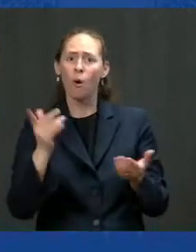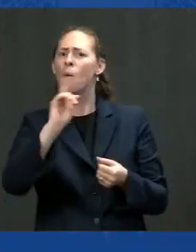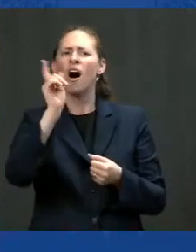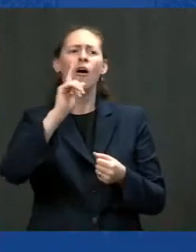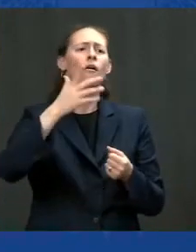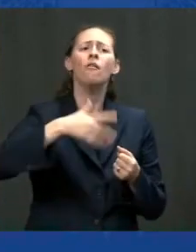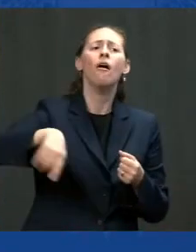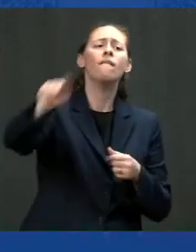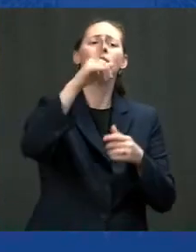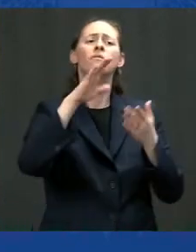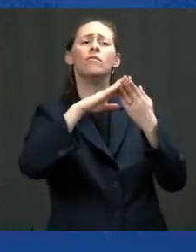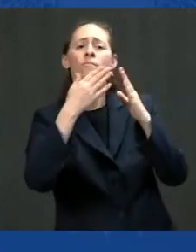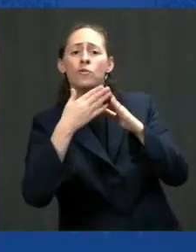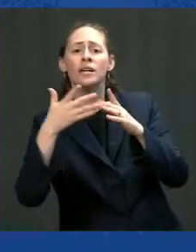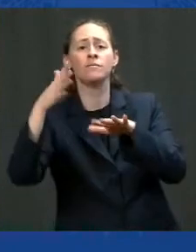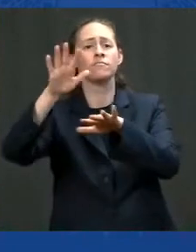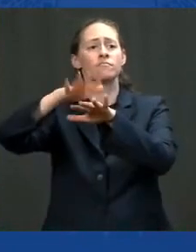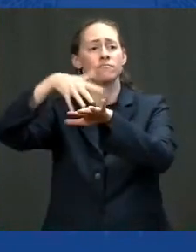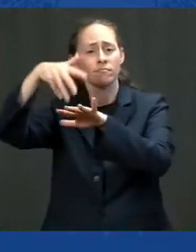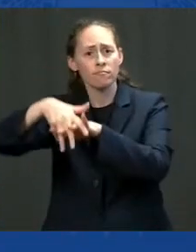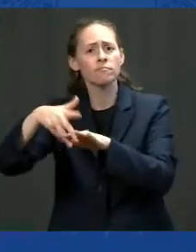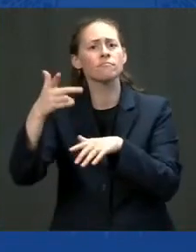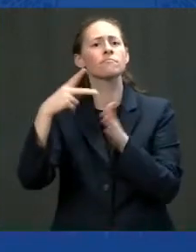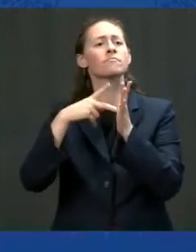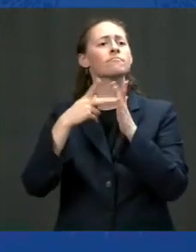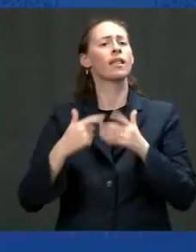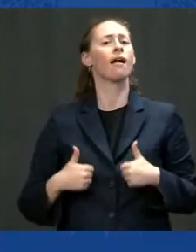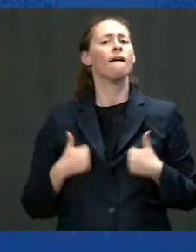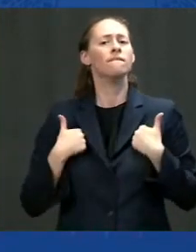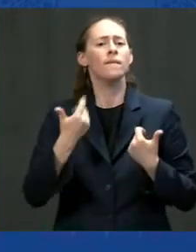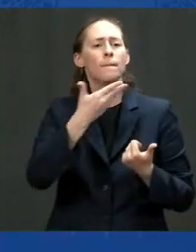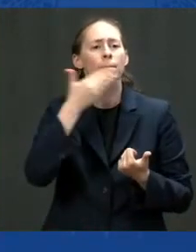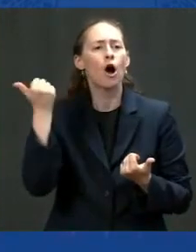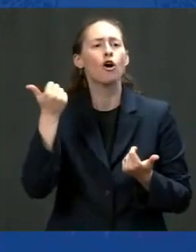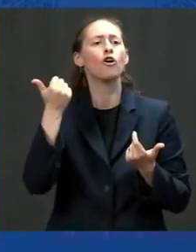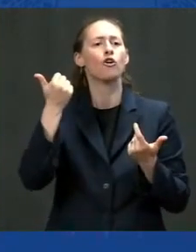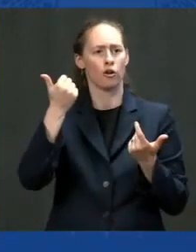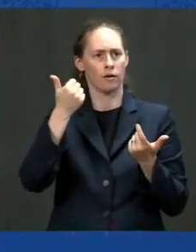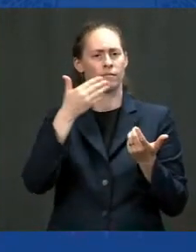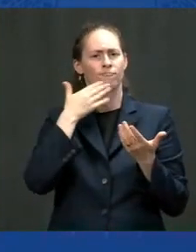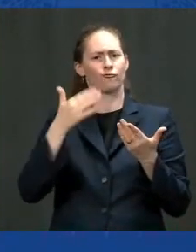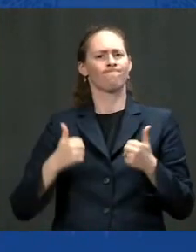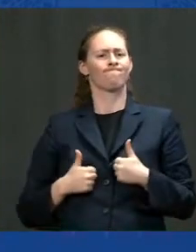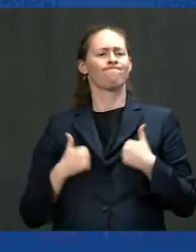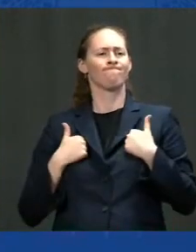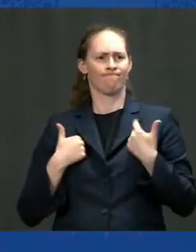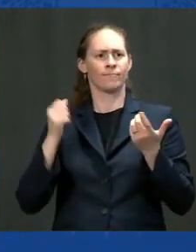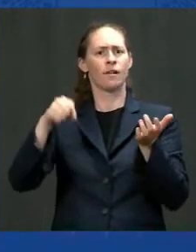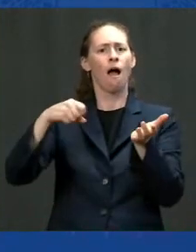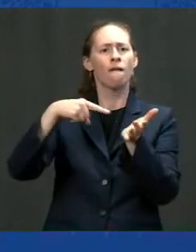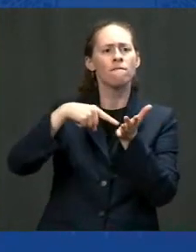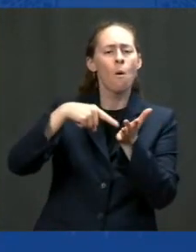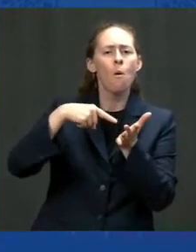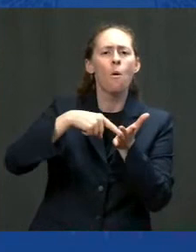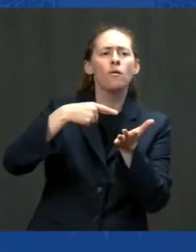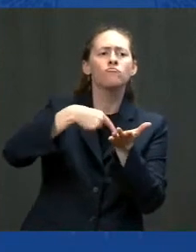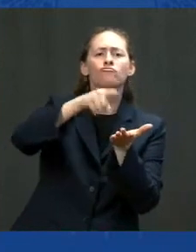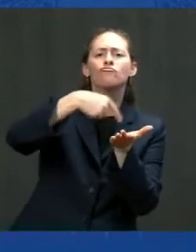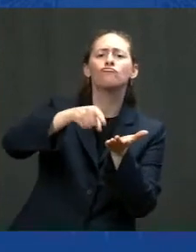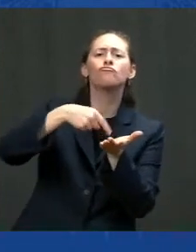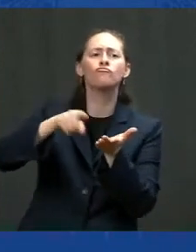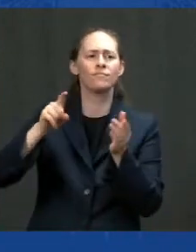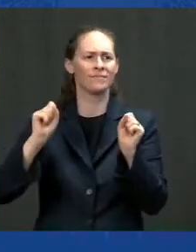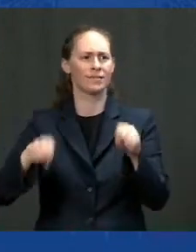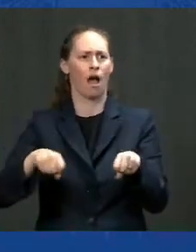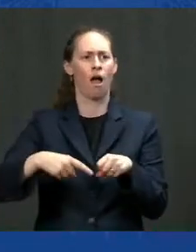America product. It helps the towns, the taxpayers, as well as all of you on the floor of this significant